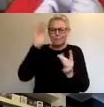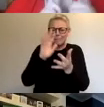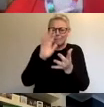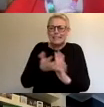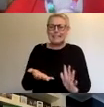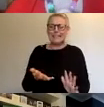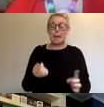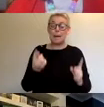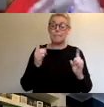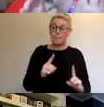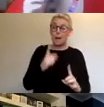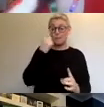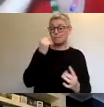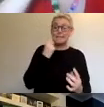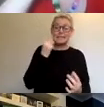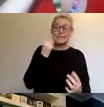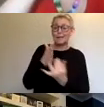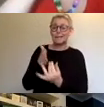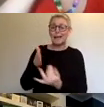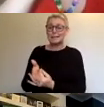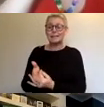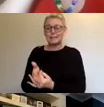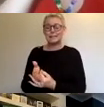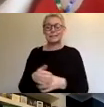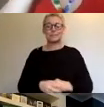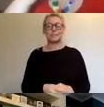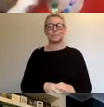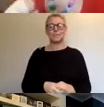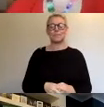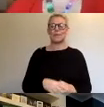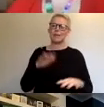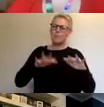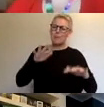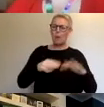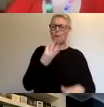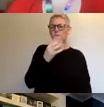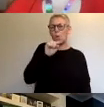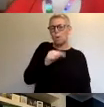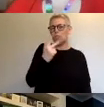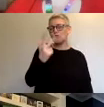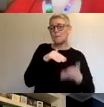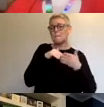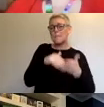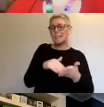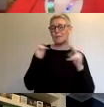on Beatport, on Facebook. They had something like 4.3 million viewers over the weekend.